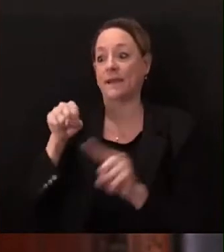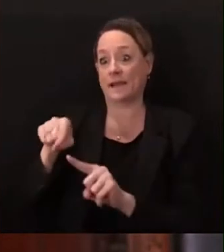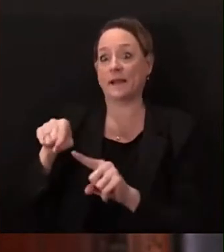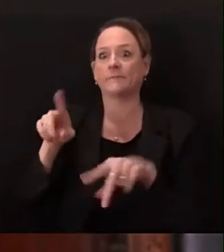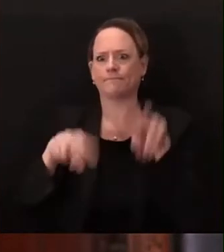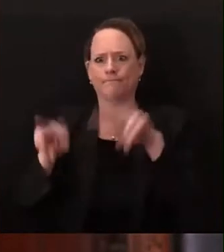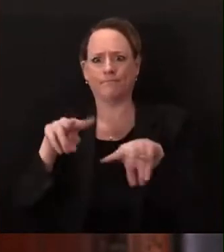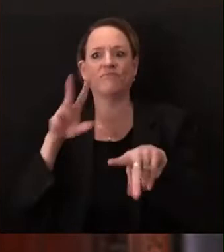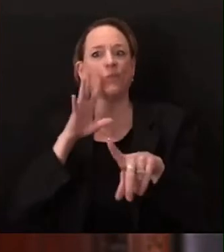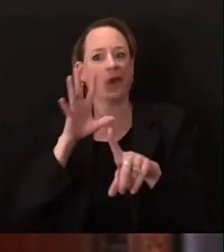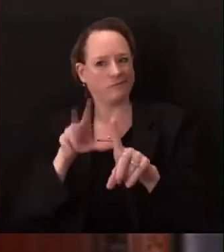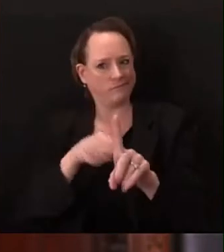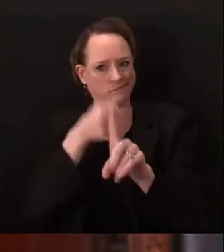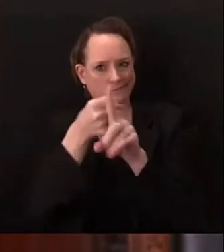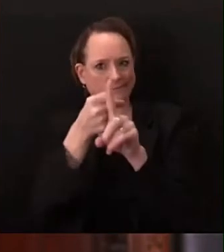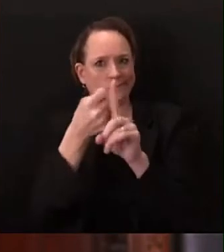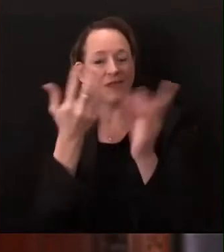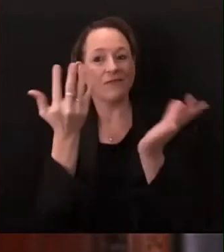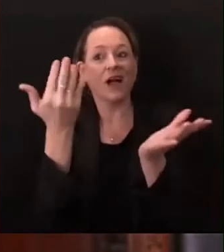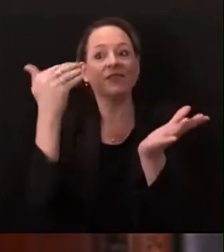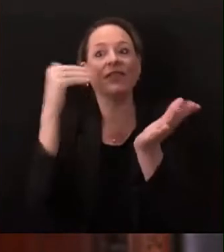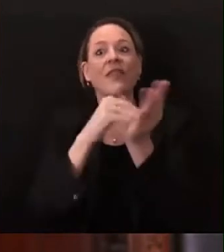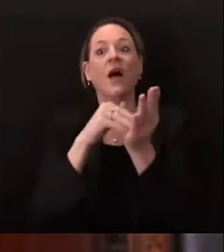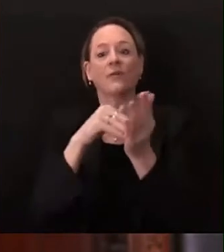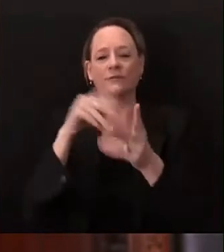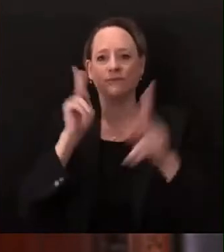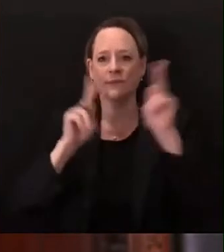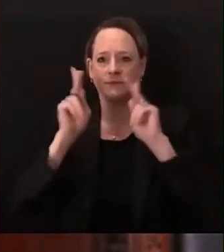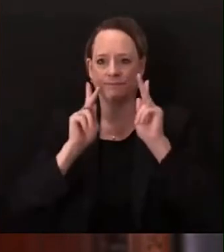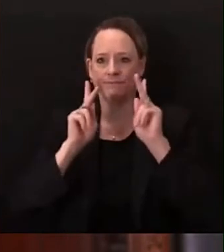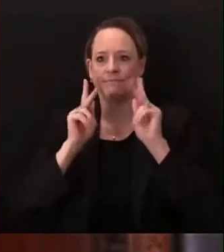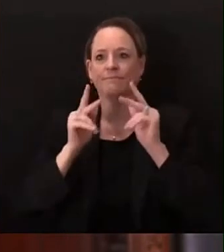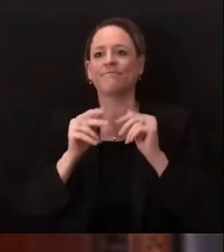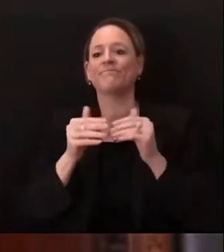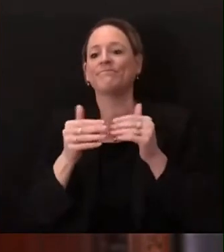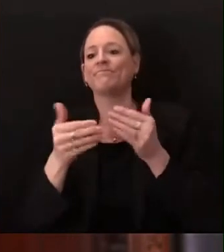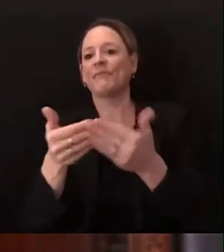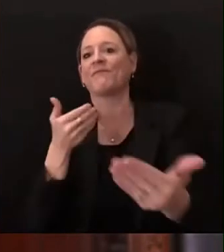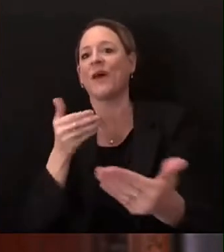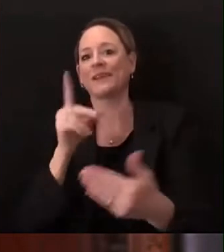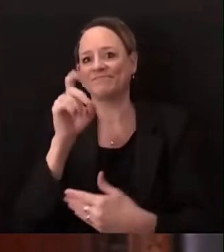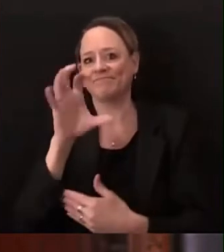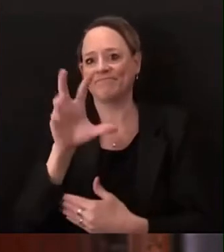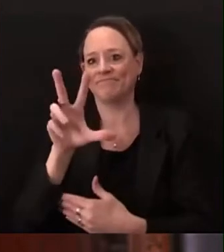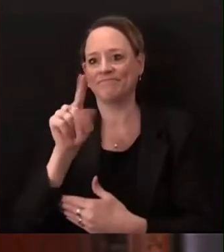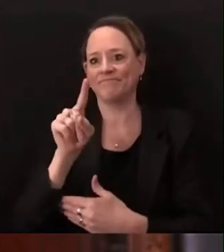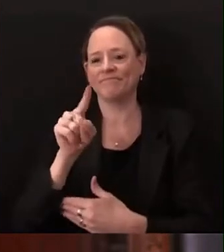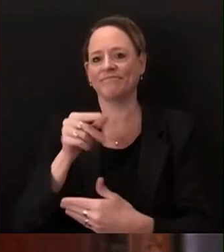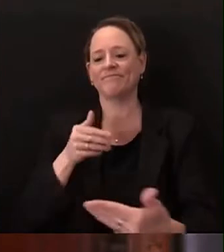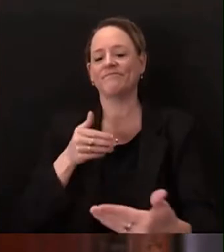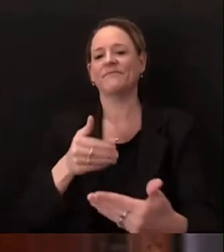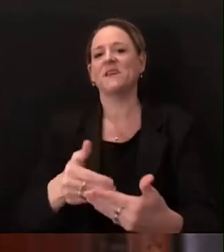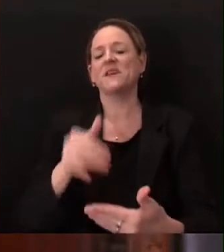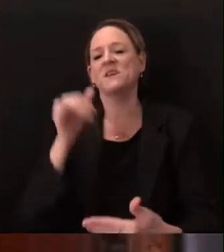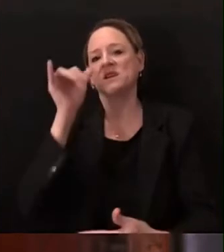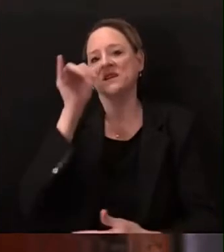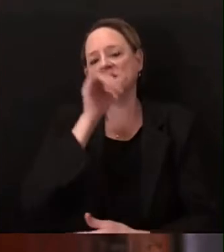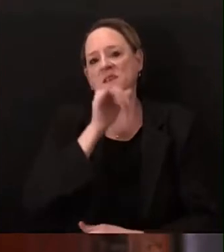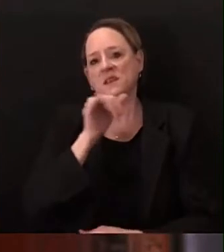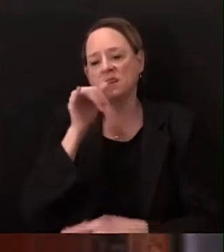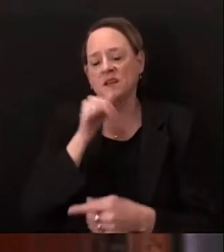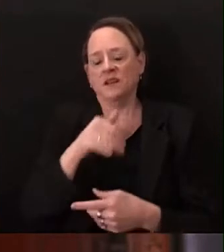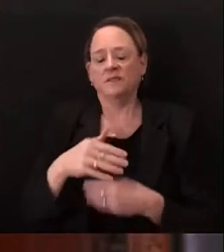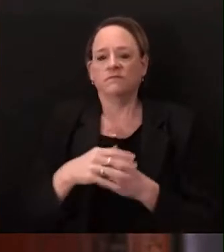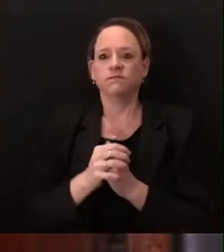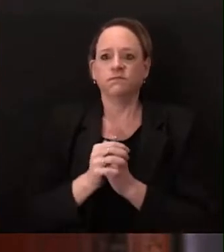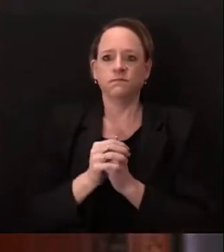end of this calendar year and the gap between now and then today's numbers and those numbers continue